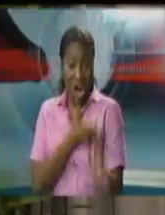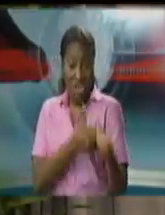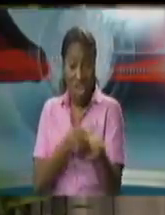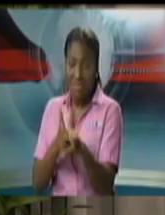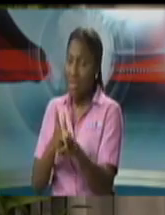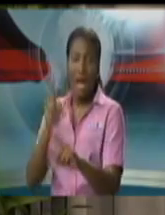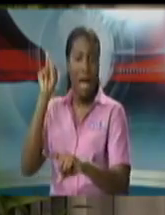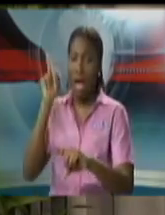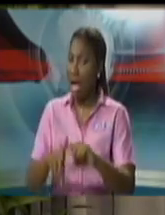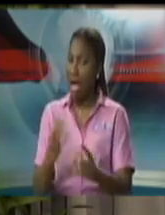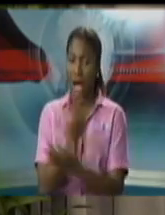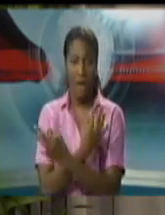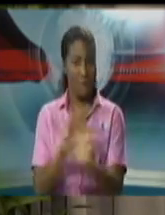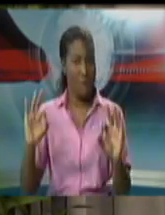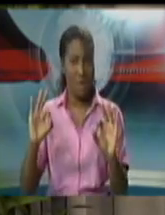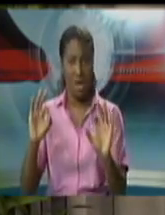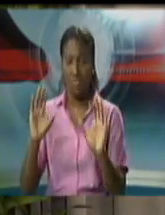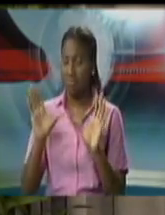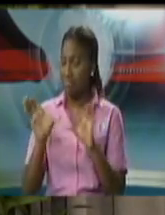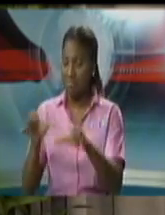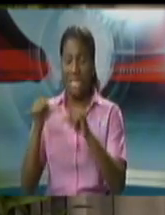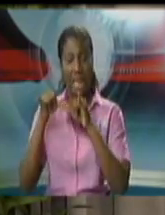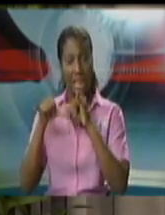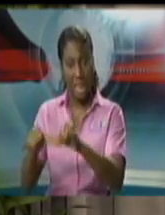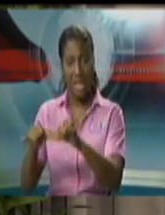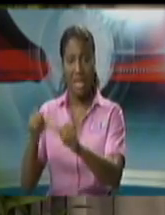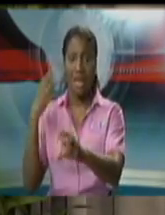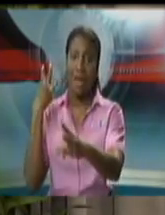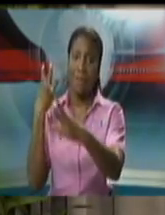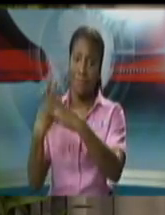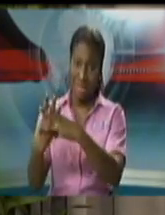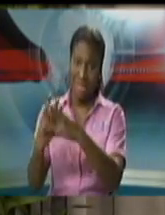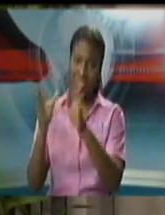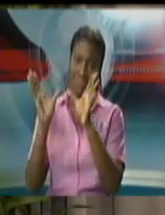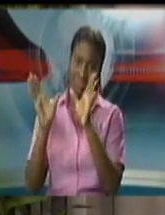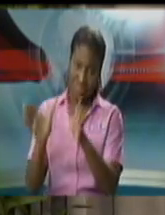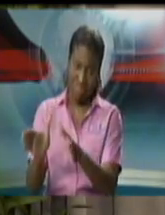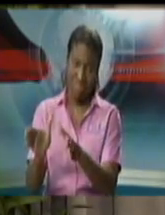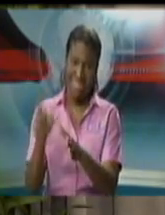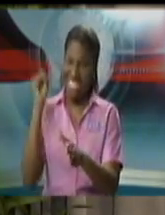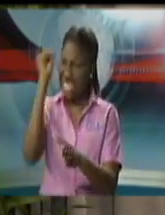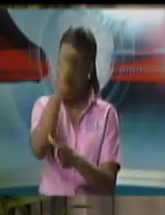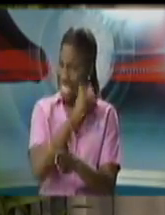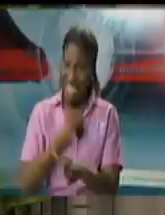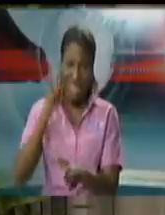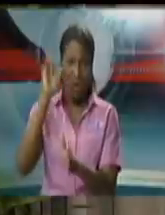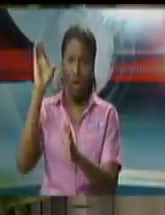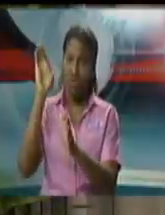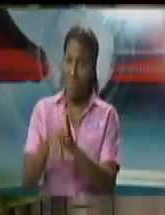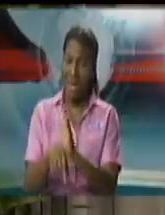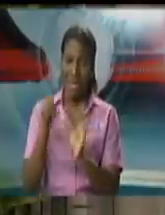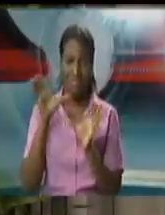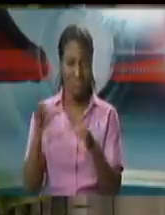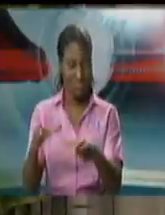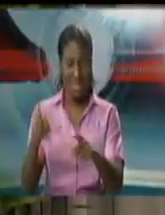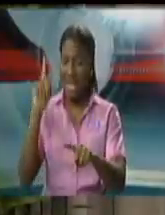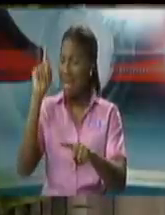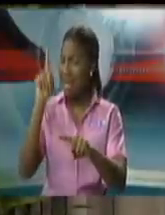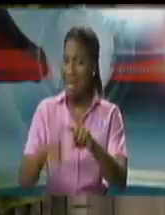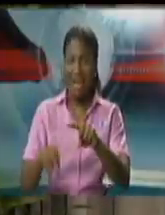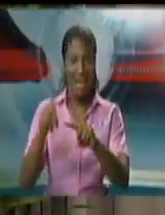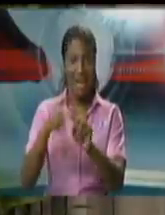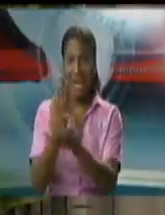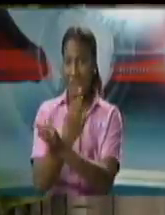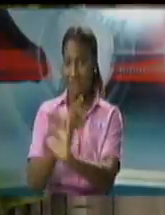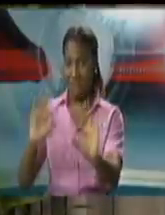etc. So there's that general caveat. That group of persons falling in those serious offenses would not be in the consideration